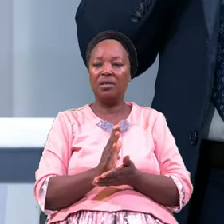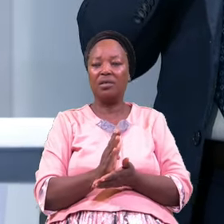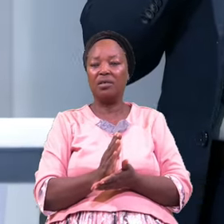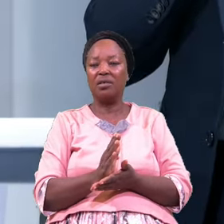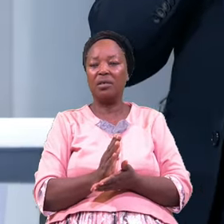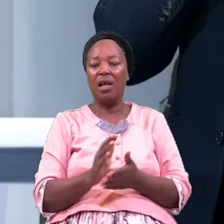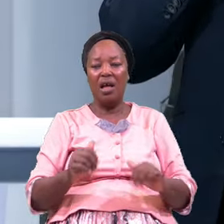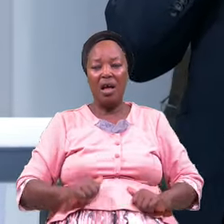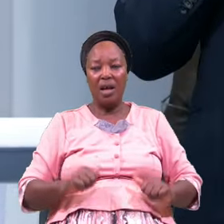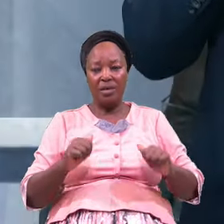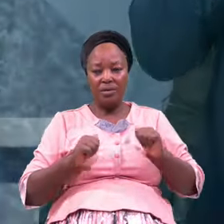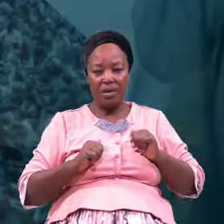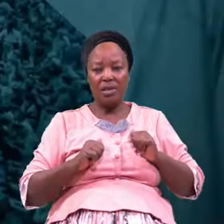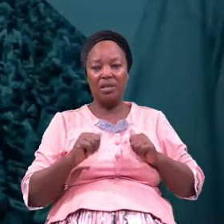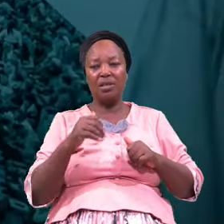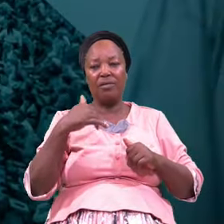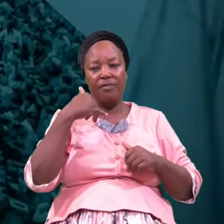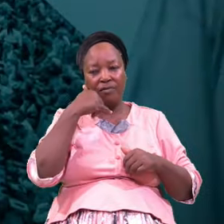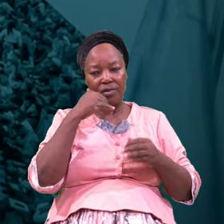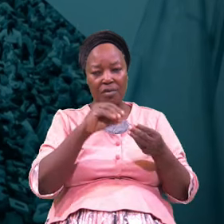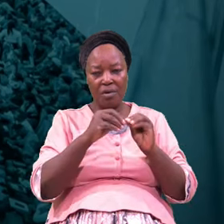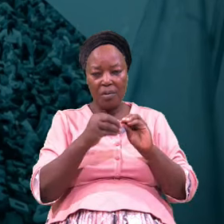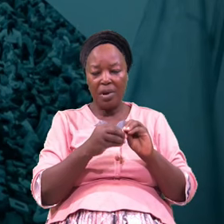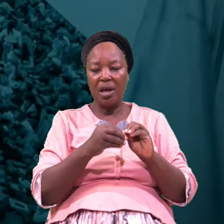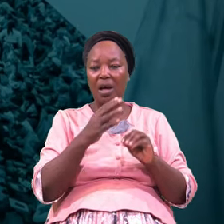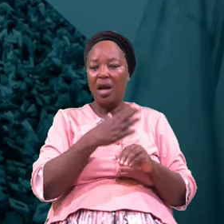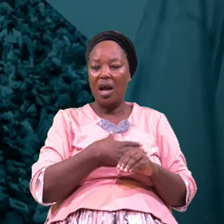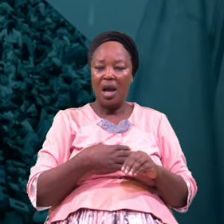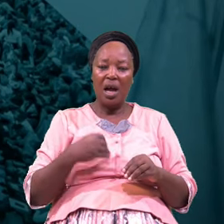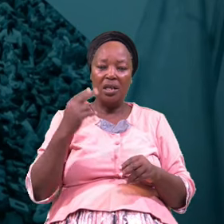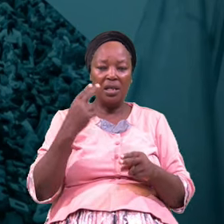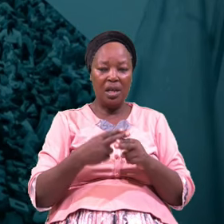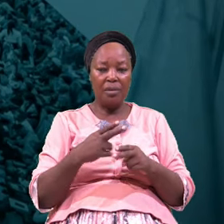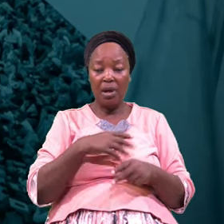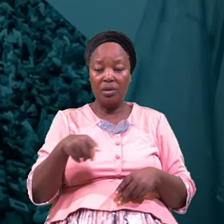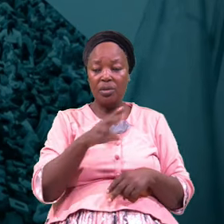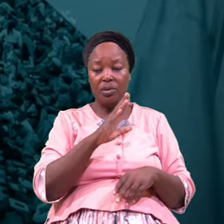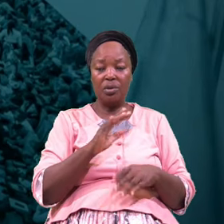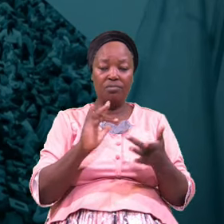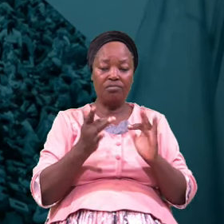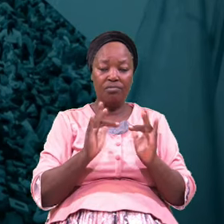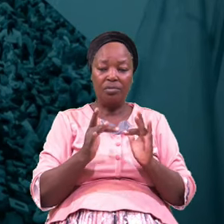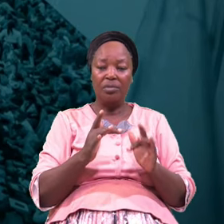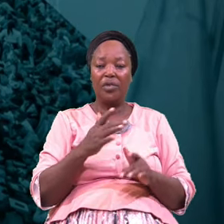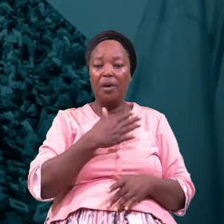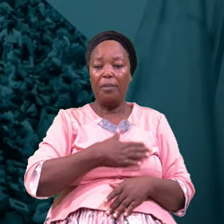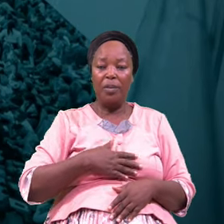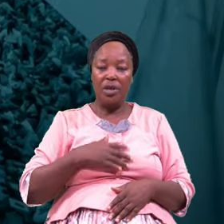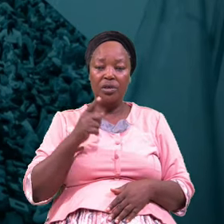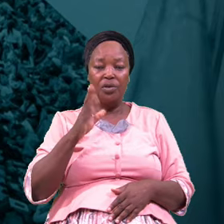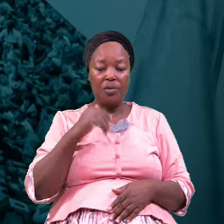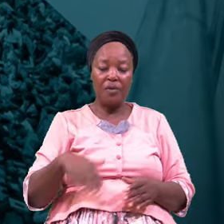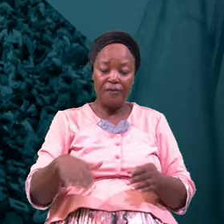Give Your Telephone Number And Those Online Please You Will Feel